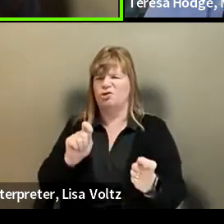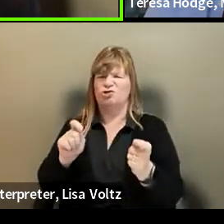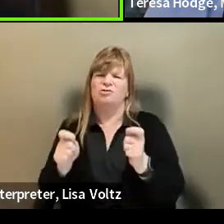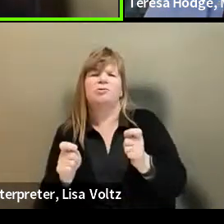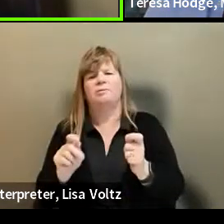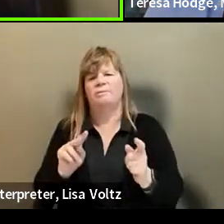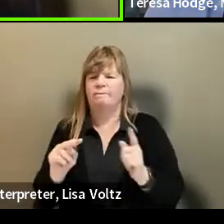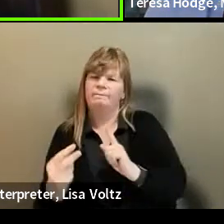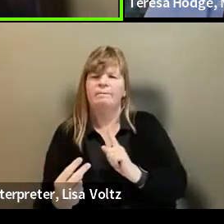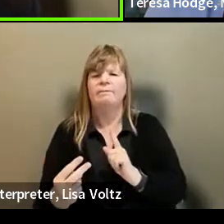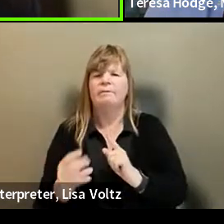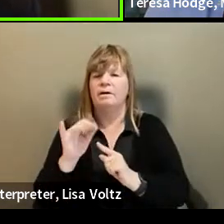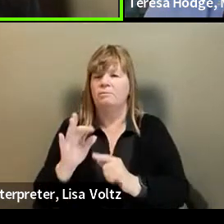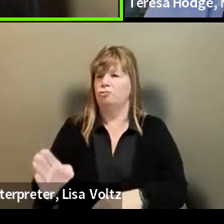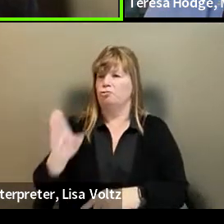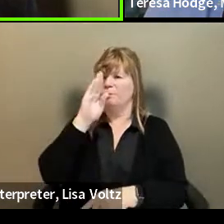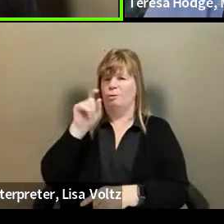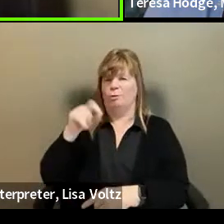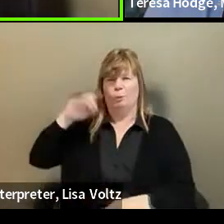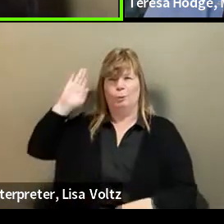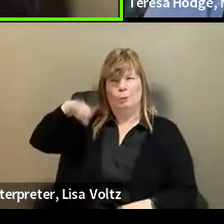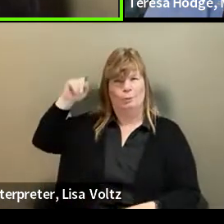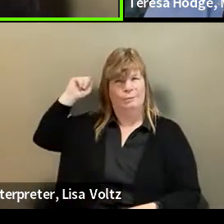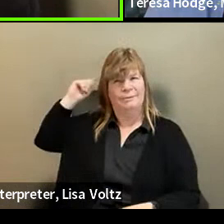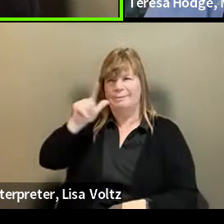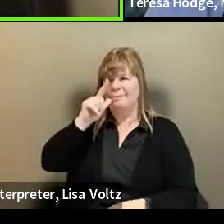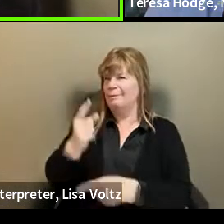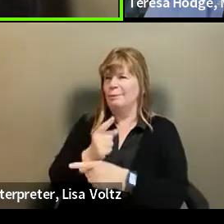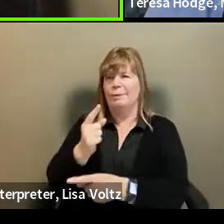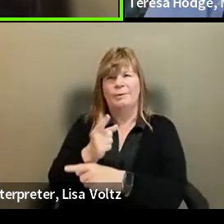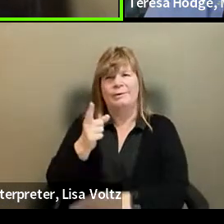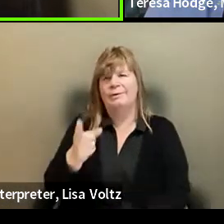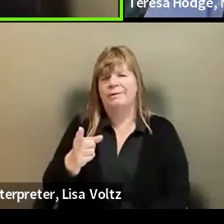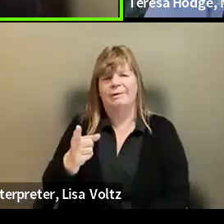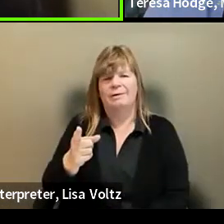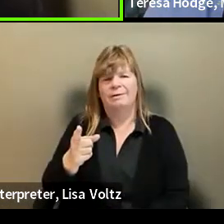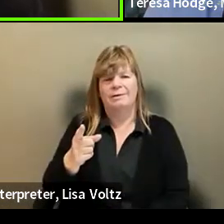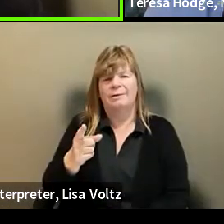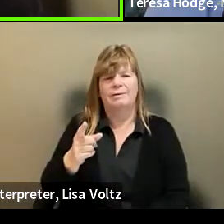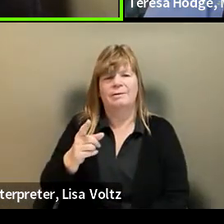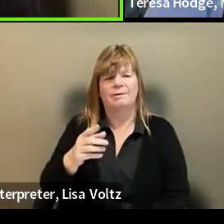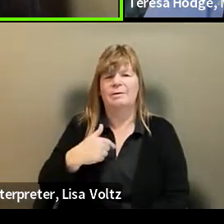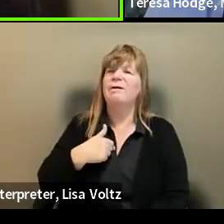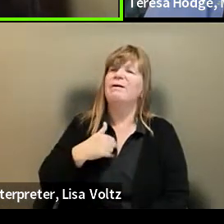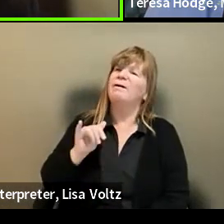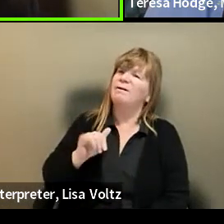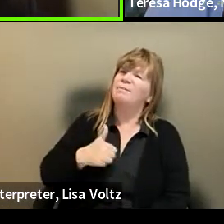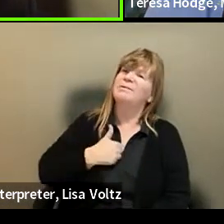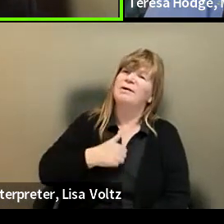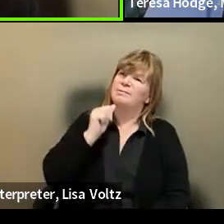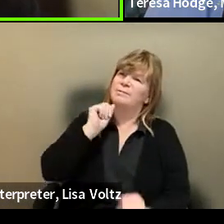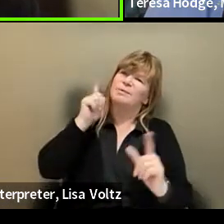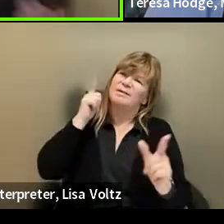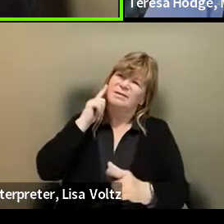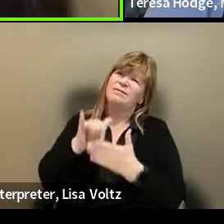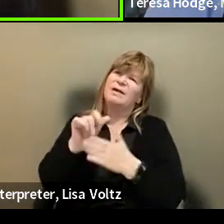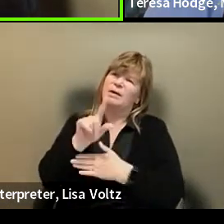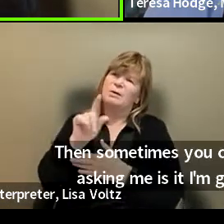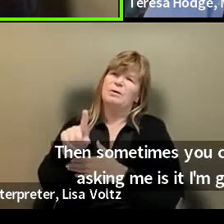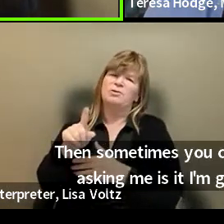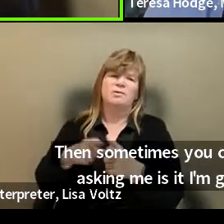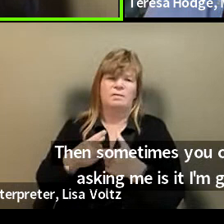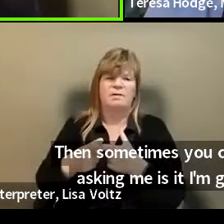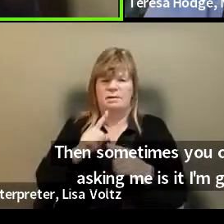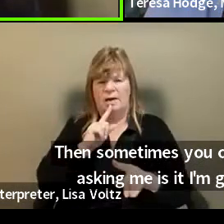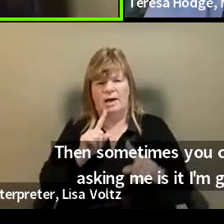if so, if there's a direct question that, you know, is not appropriate saying just, oh, I'm sorry. I'm, I'm surprised to hear that question. Um, and then answering,